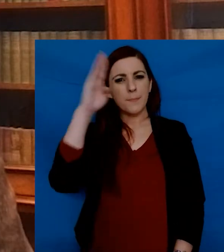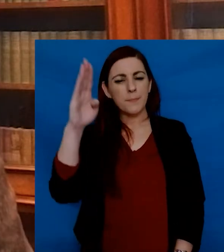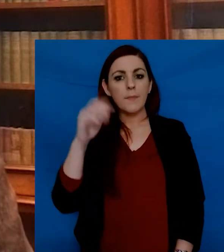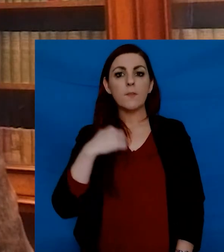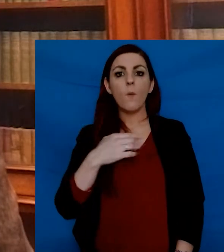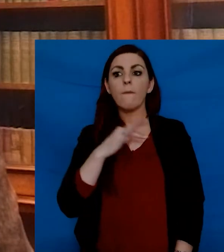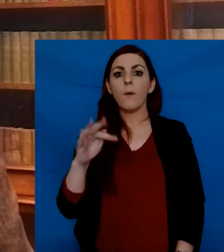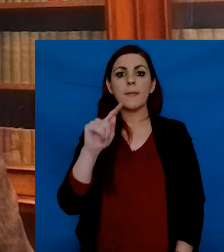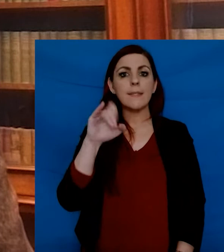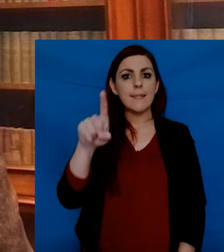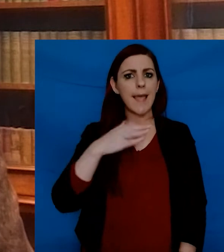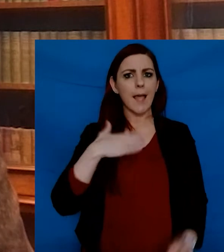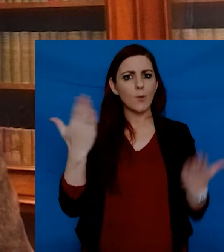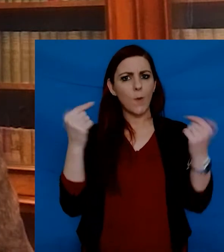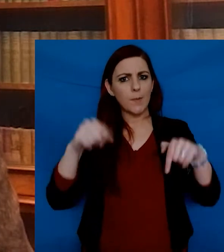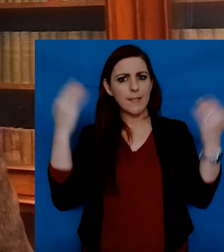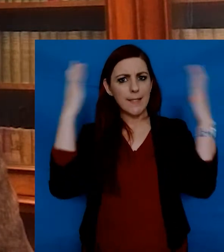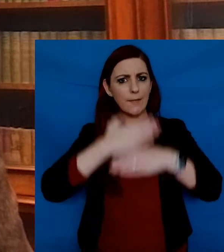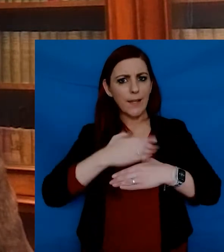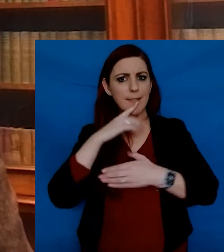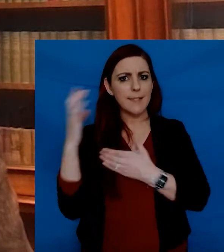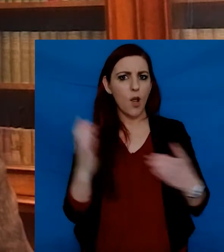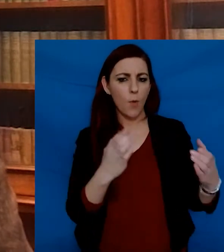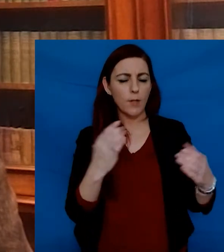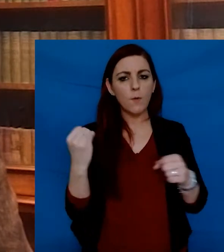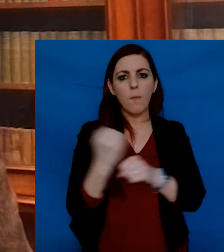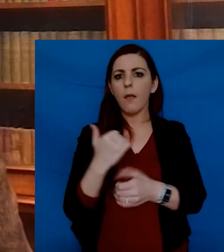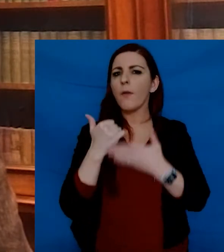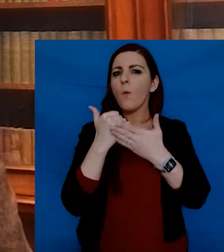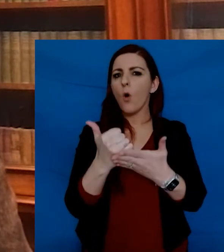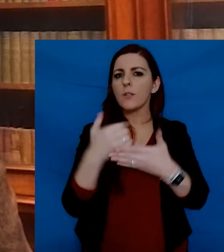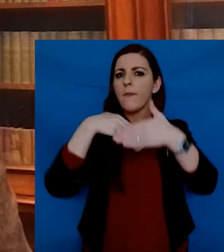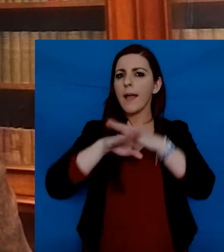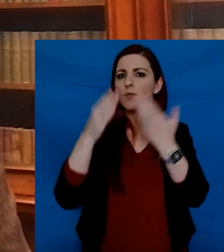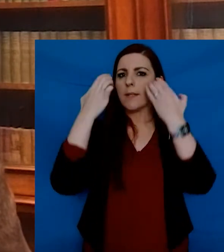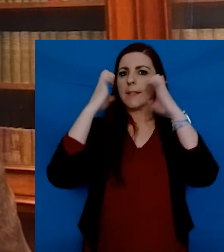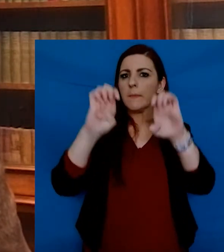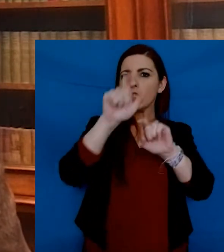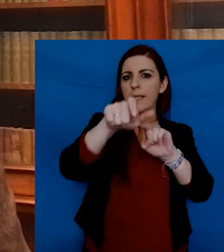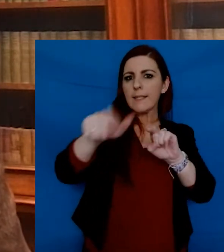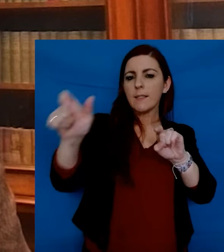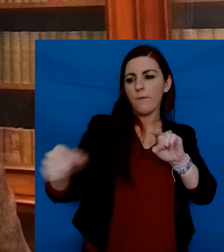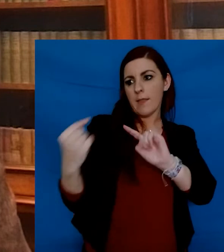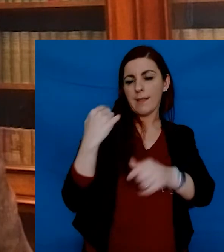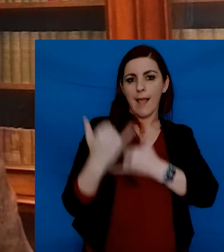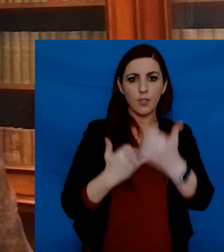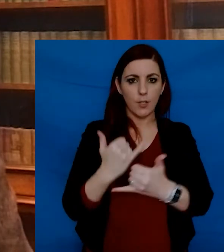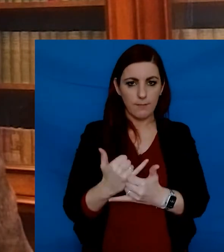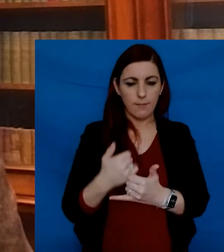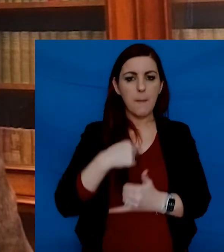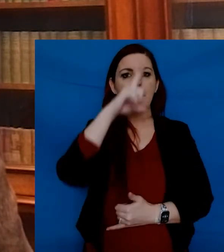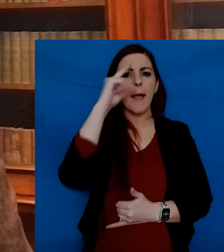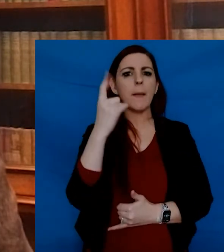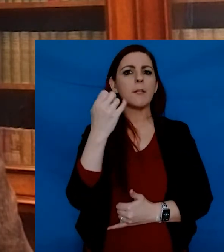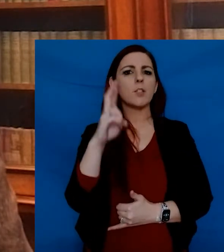On behalf of Trinity College, I'd like to welcome you to this evening's ceremony to mark the award of the Entrance Exhibitions for this past year. My